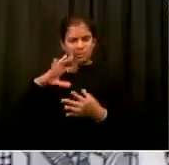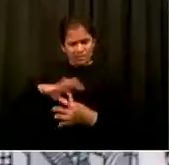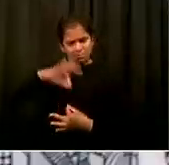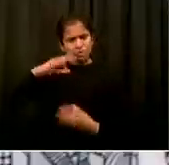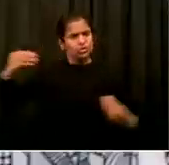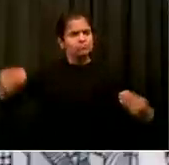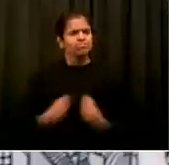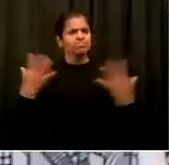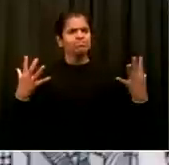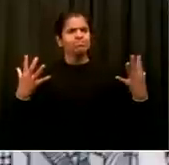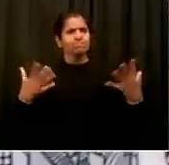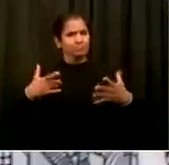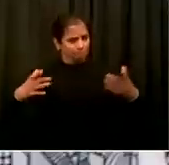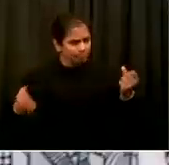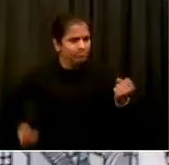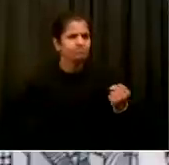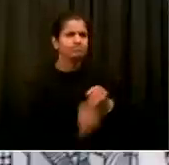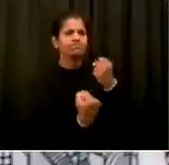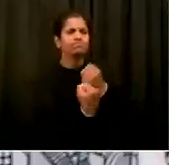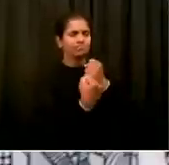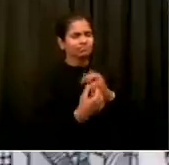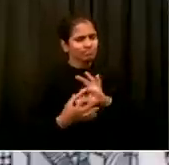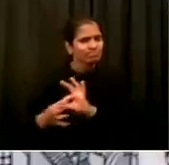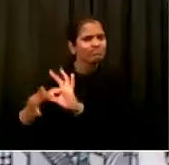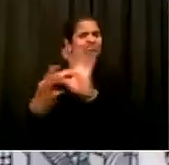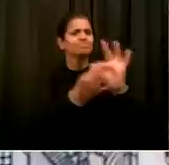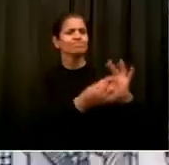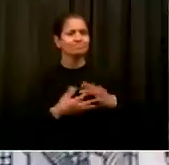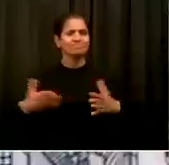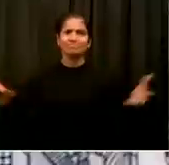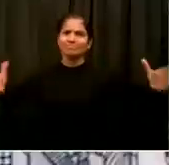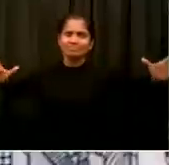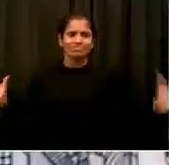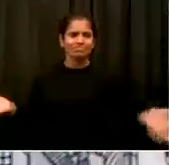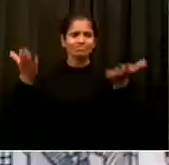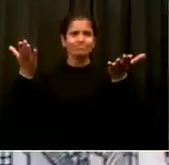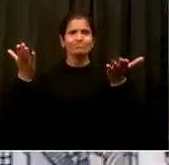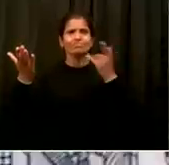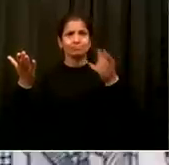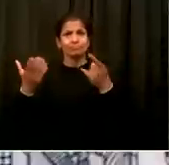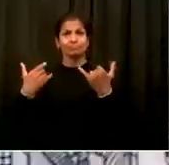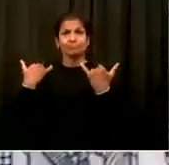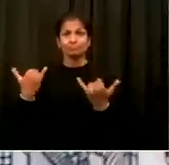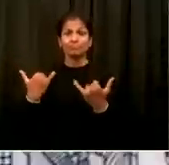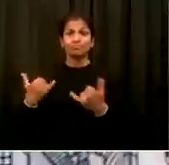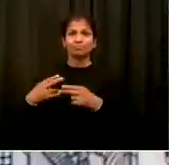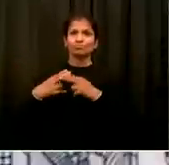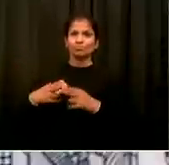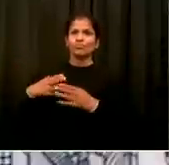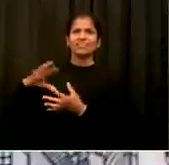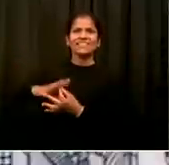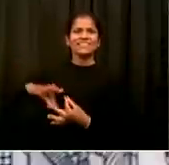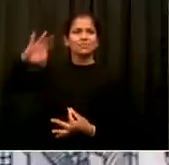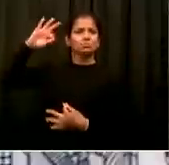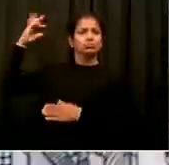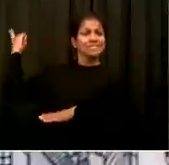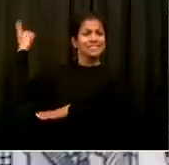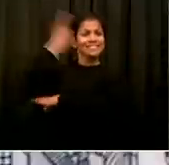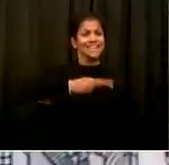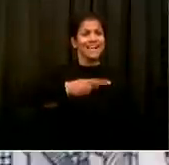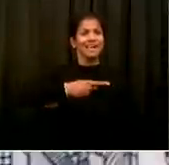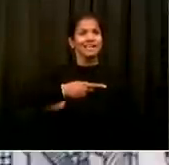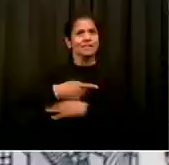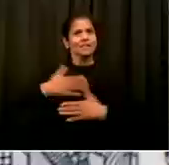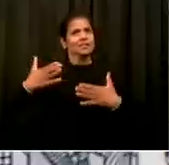So Spirit Day today, represented by the color purple, is a day to focus on stopping bullying against our young